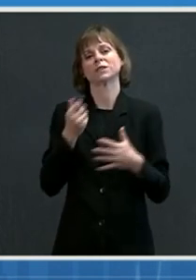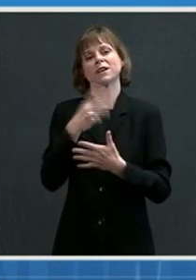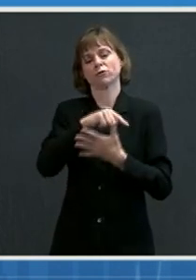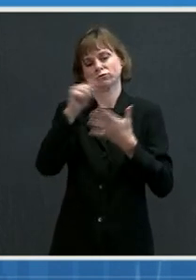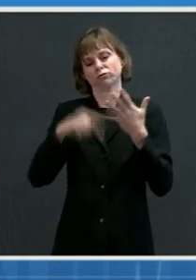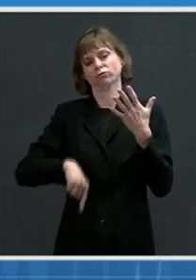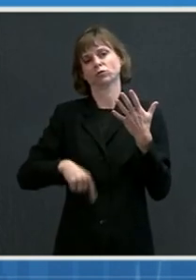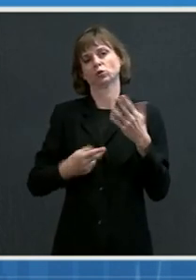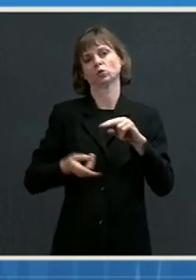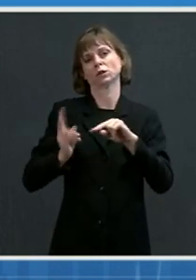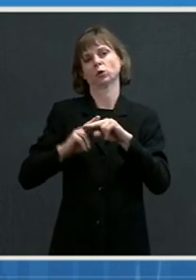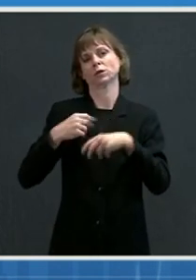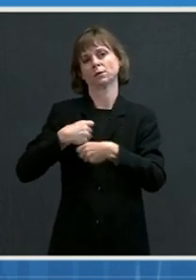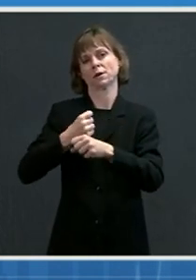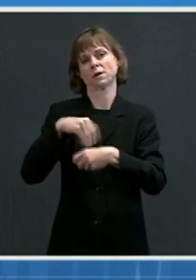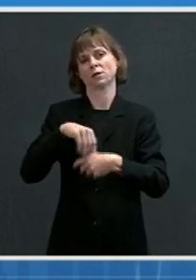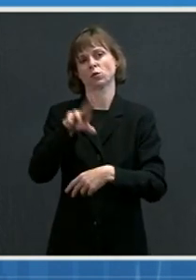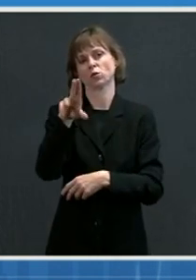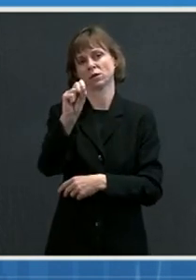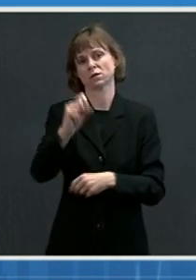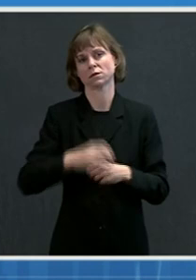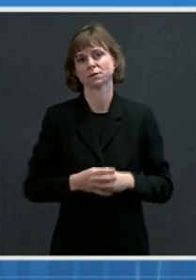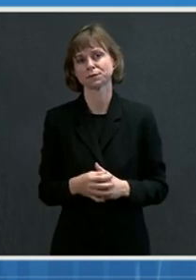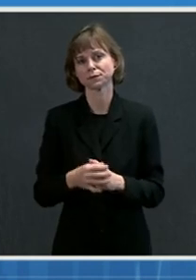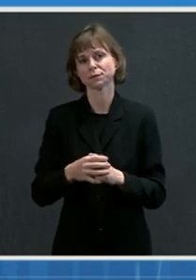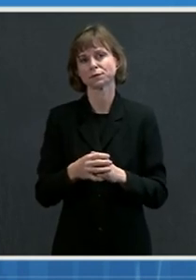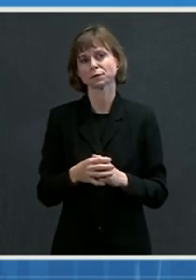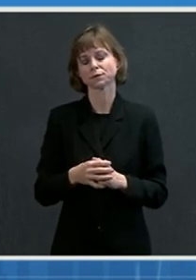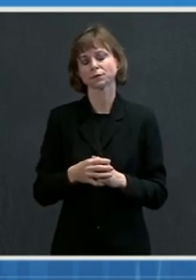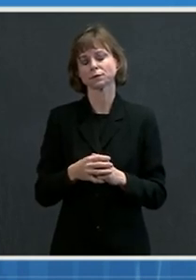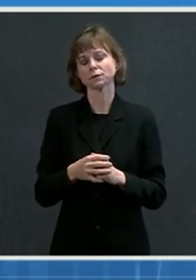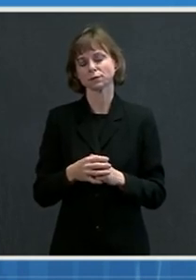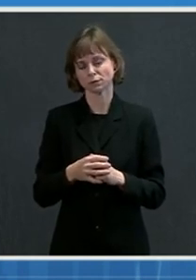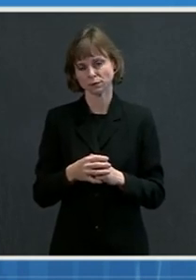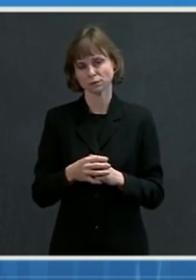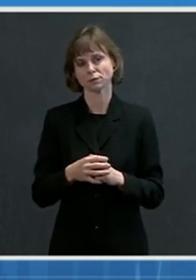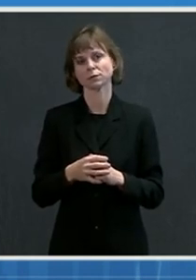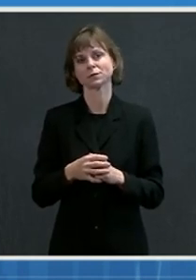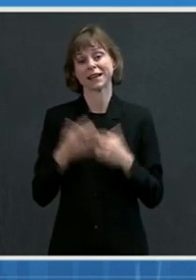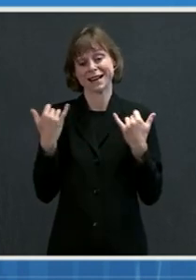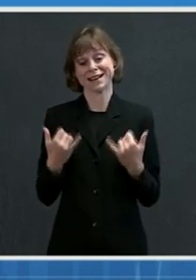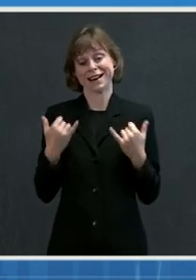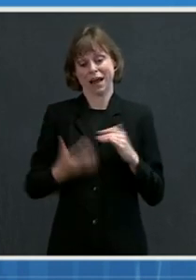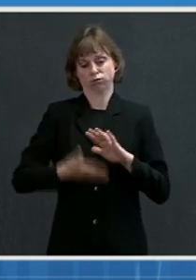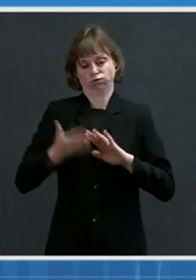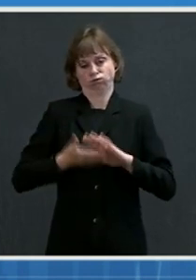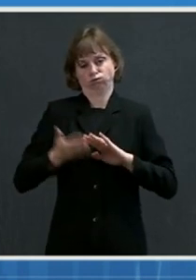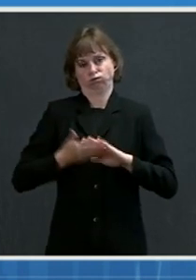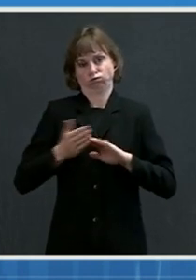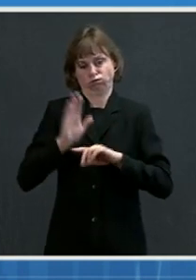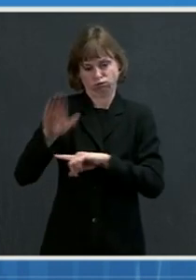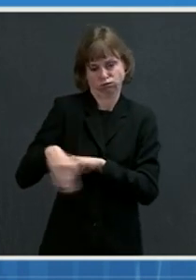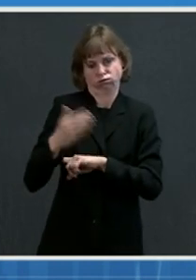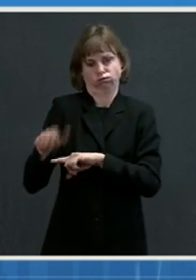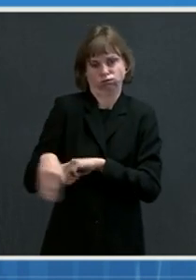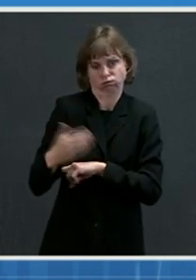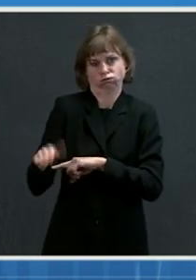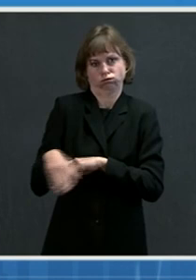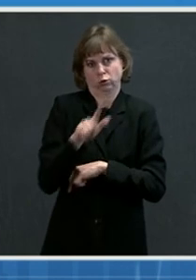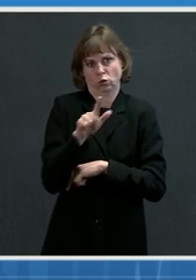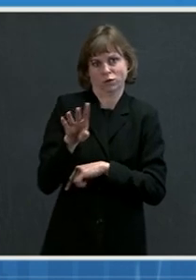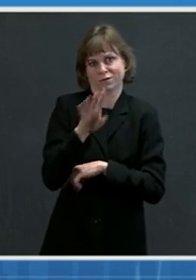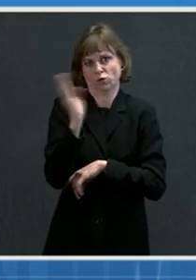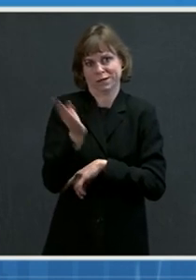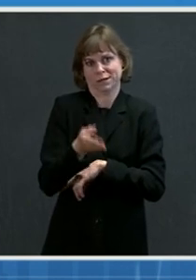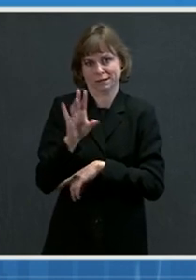of the vaccine in the U.S. They're now operating 24-by-7 across facilities to maximize production